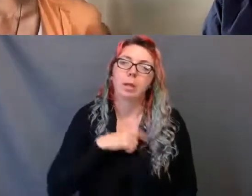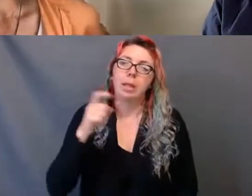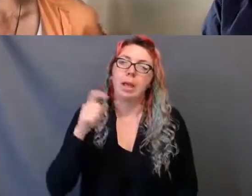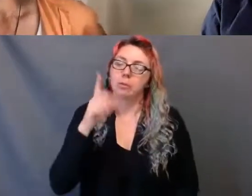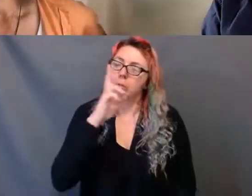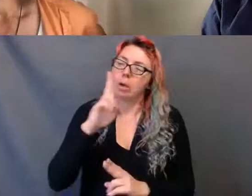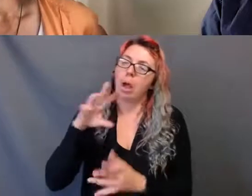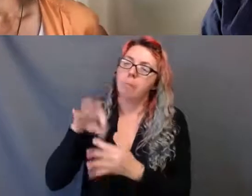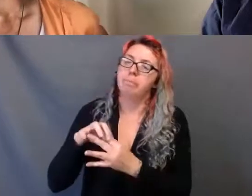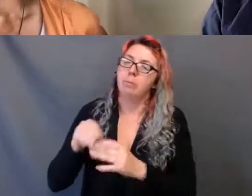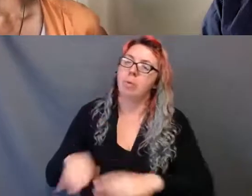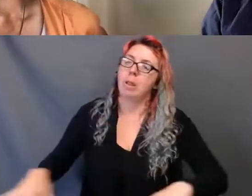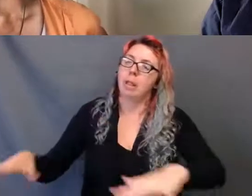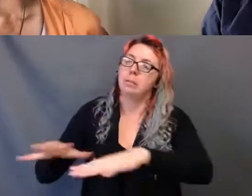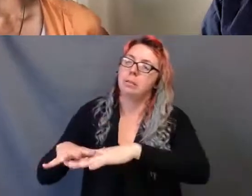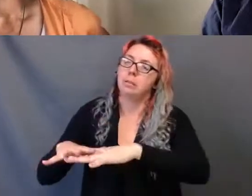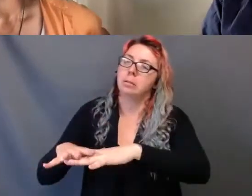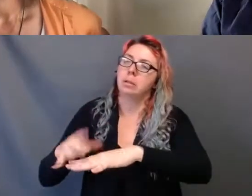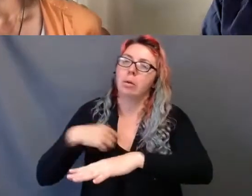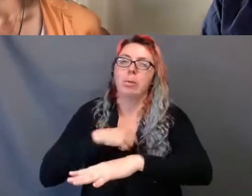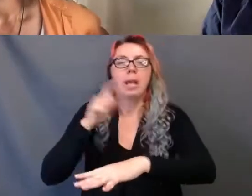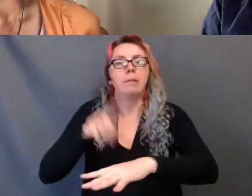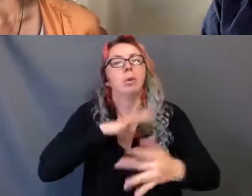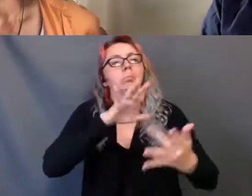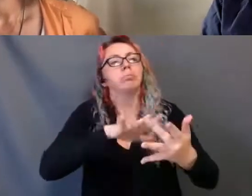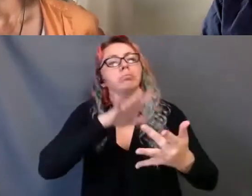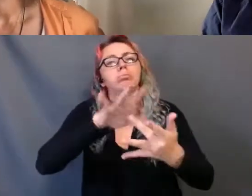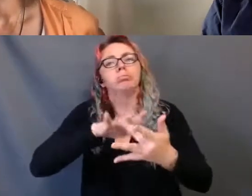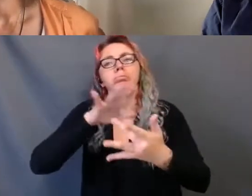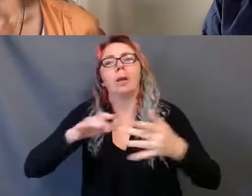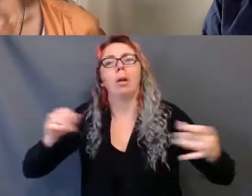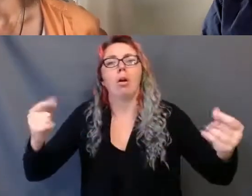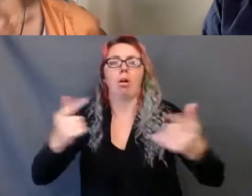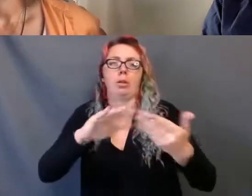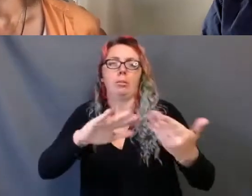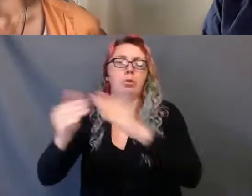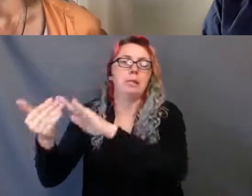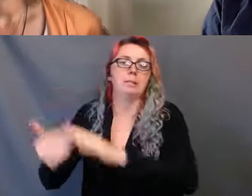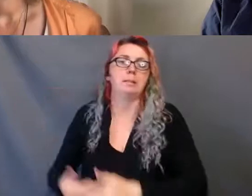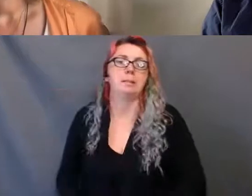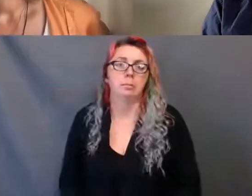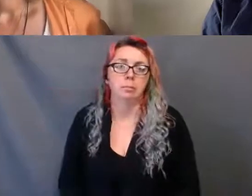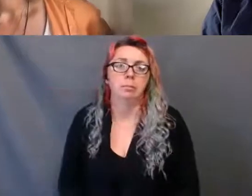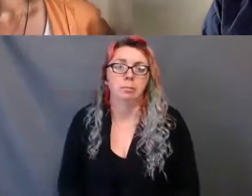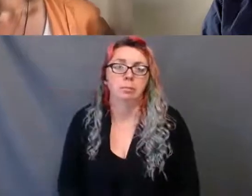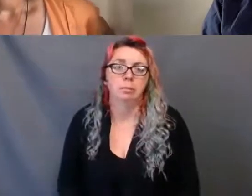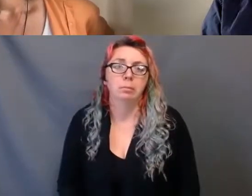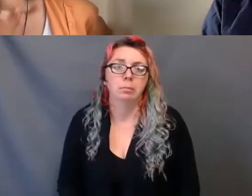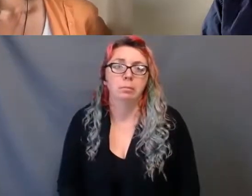serve. No theatre company in Canada has the mandate to tell stories only about and for white people.